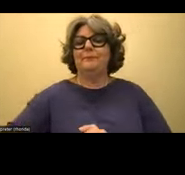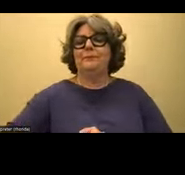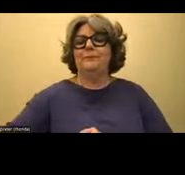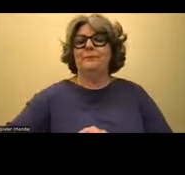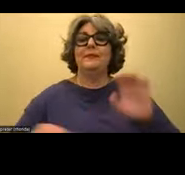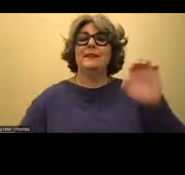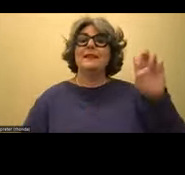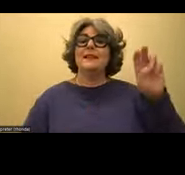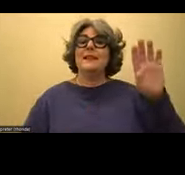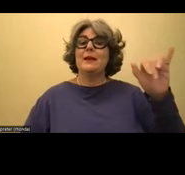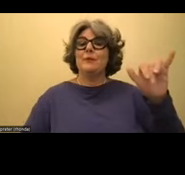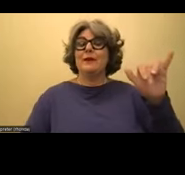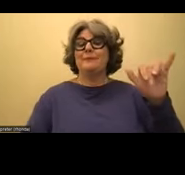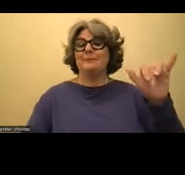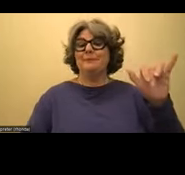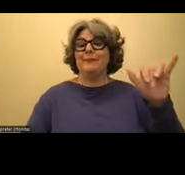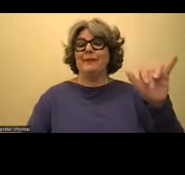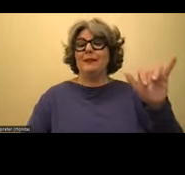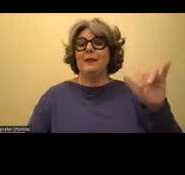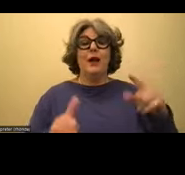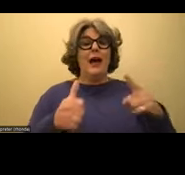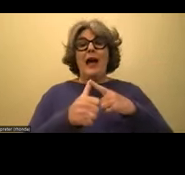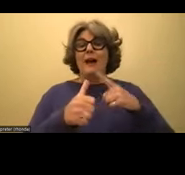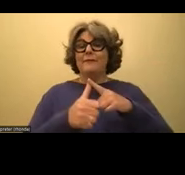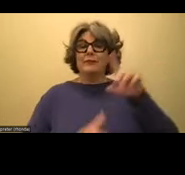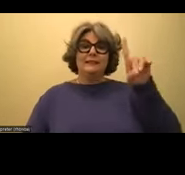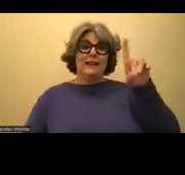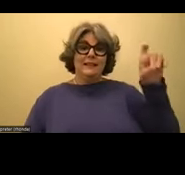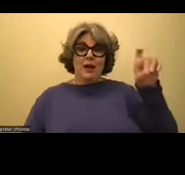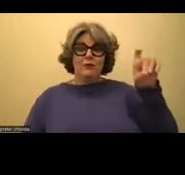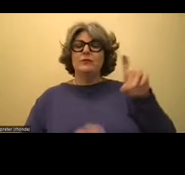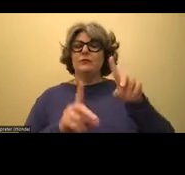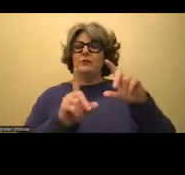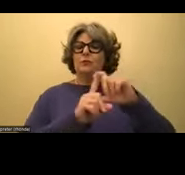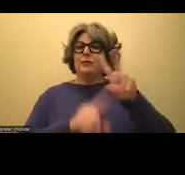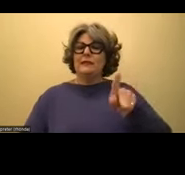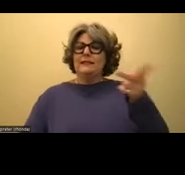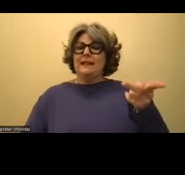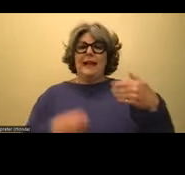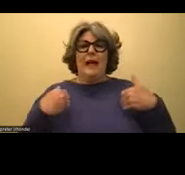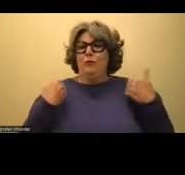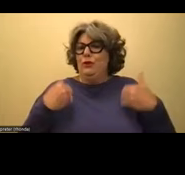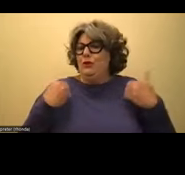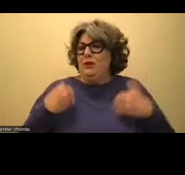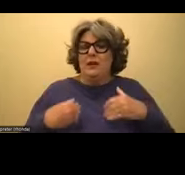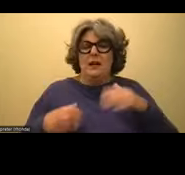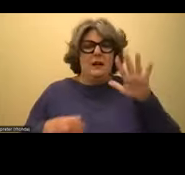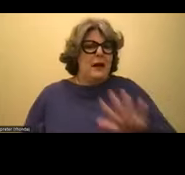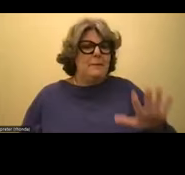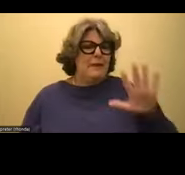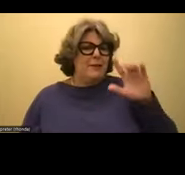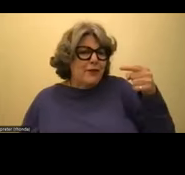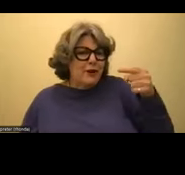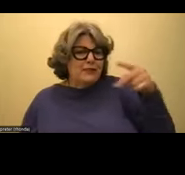So when I first was diagnosed with dyslexia, I was really young. I was in about first,